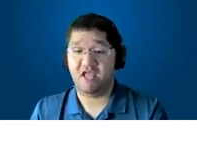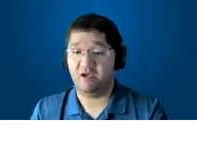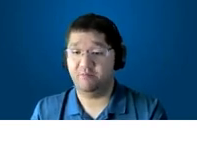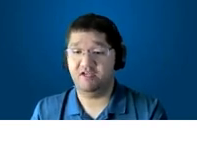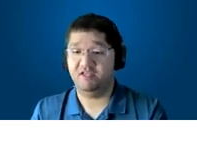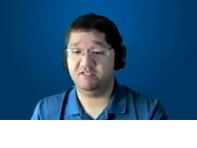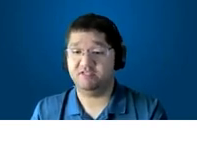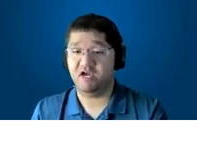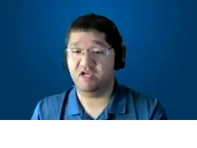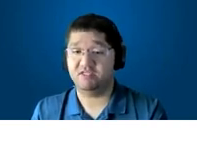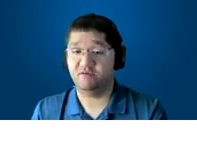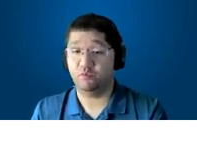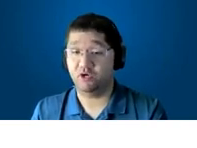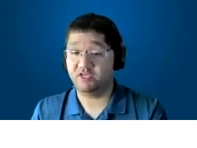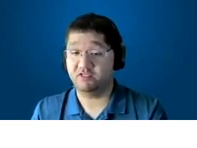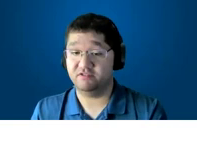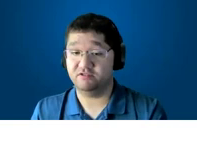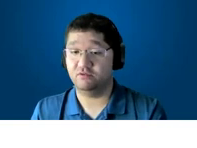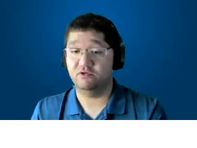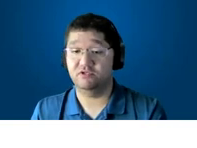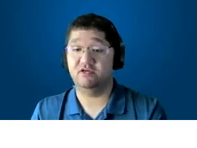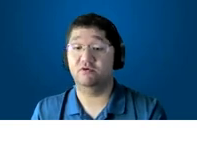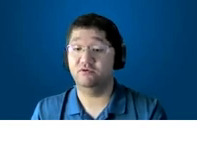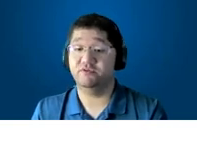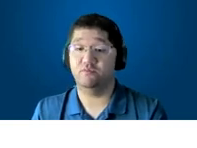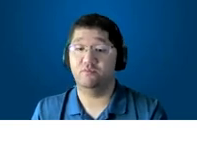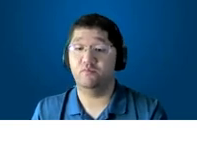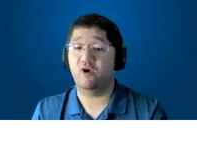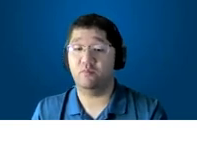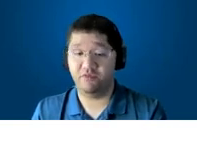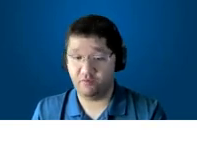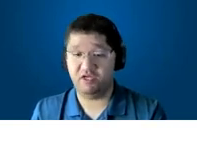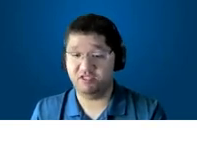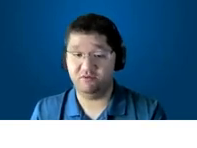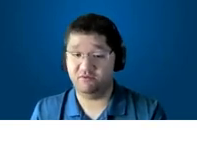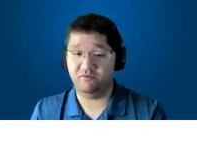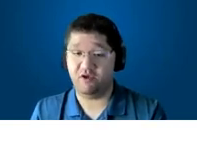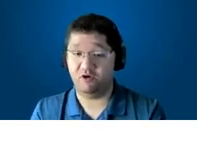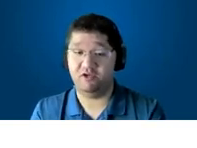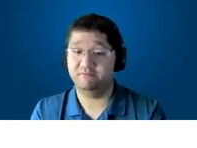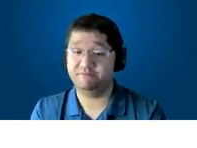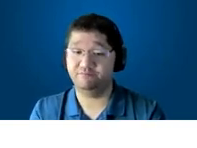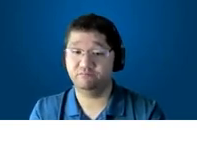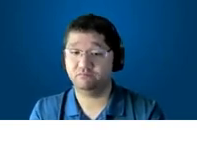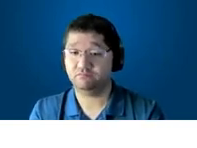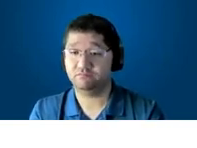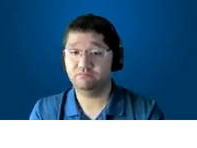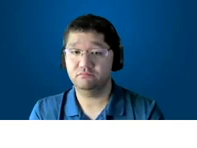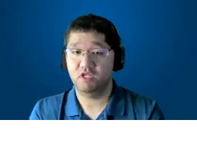is unhappy and is not working towards their goals why would they want to do that work